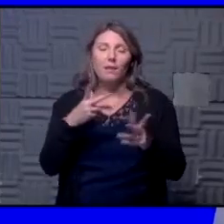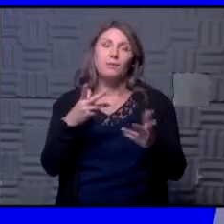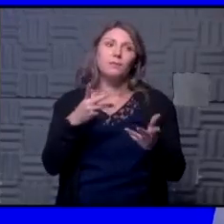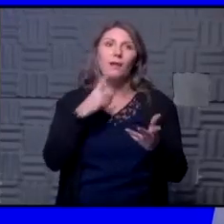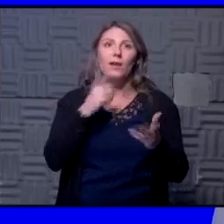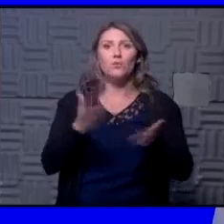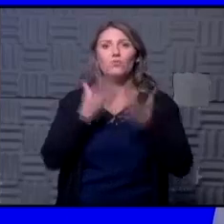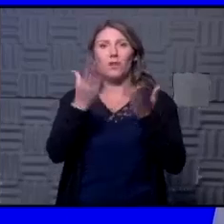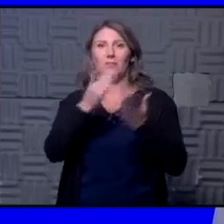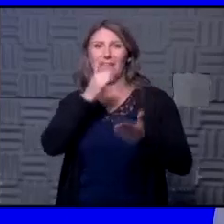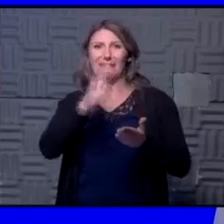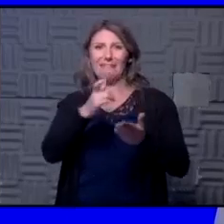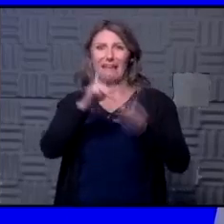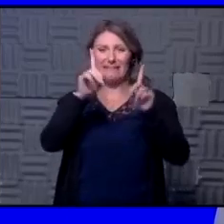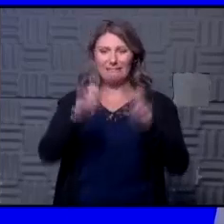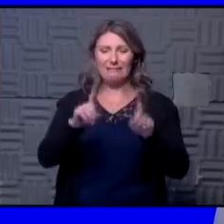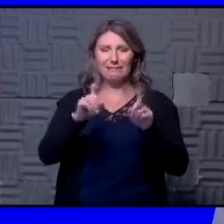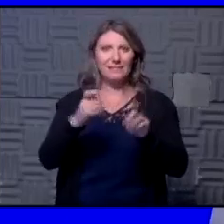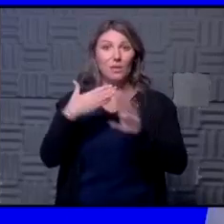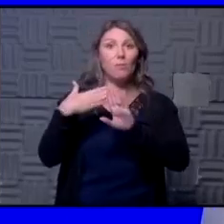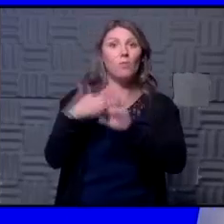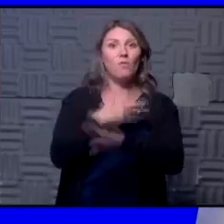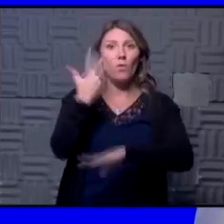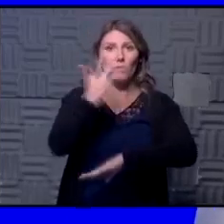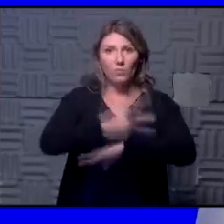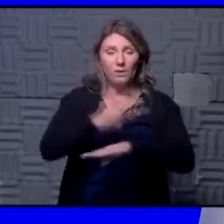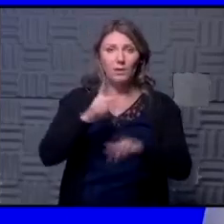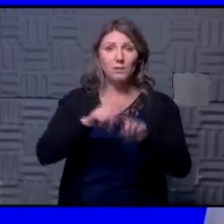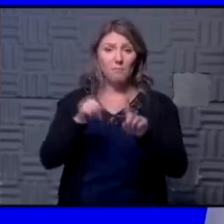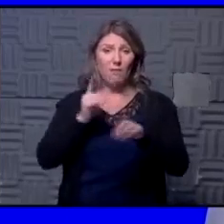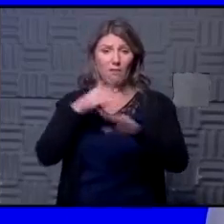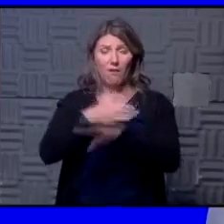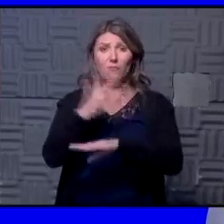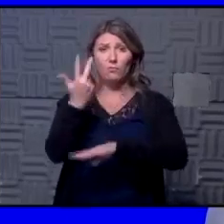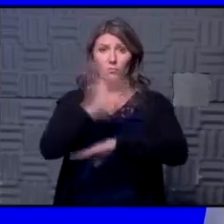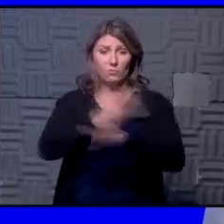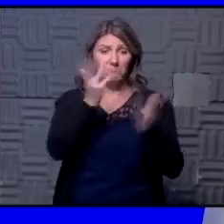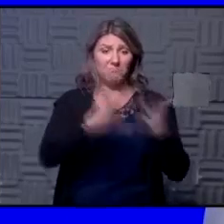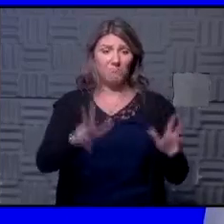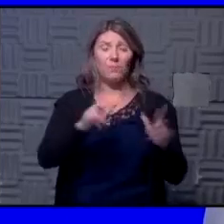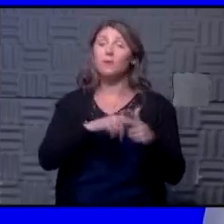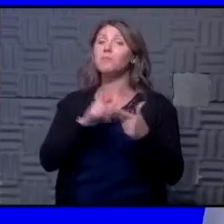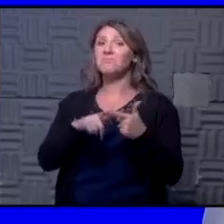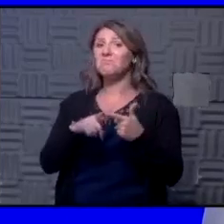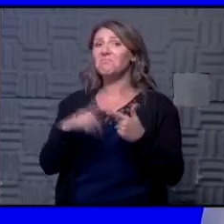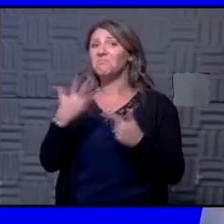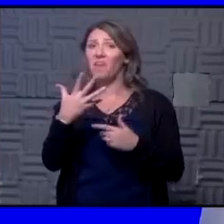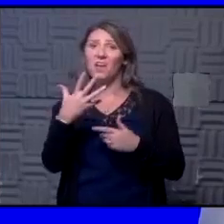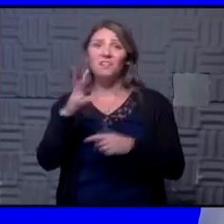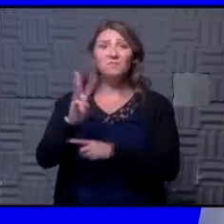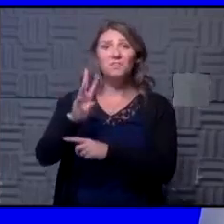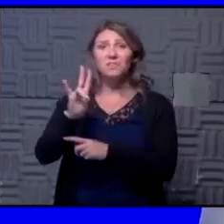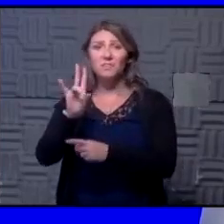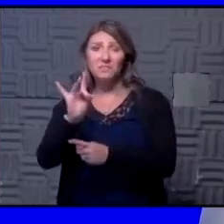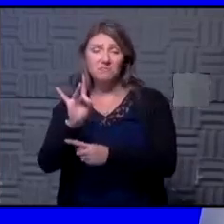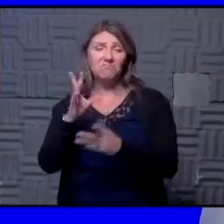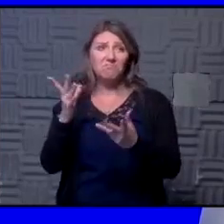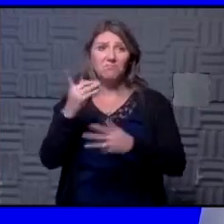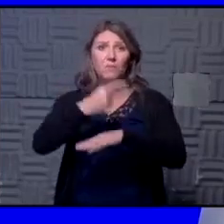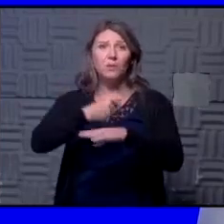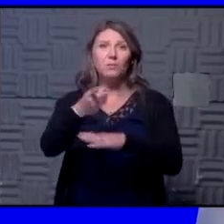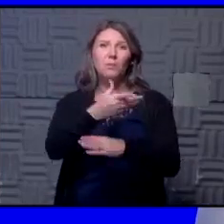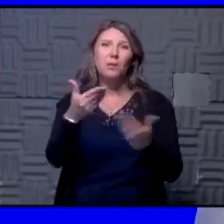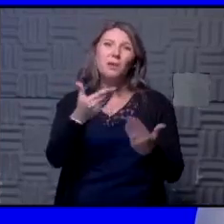not getting tested before three days but then after that certainly um you know five six seven days you may have a better